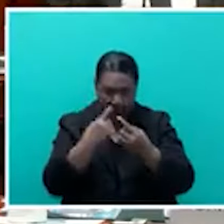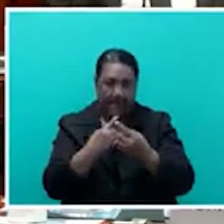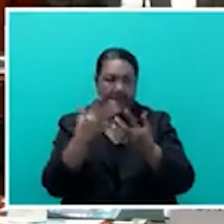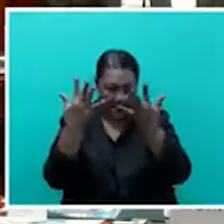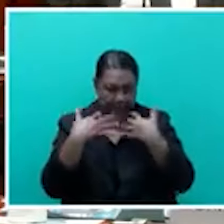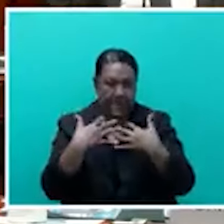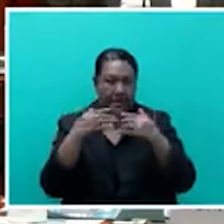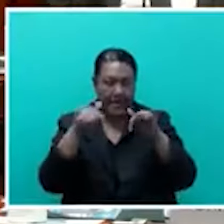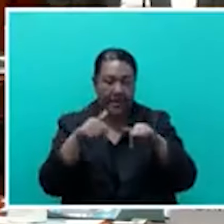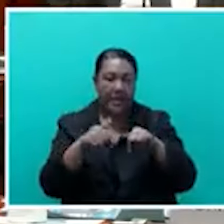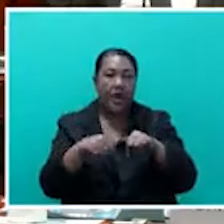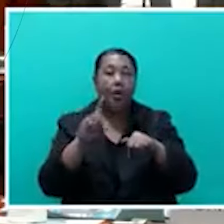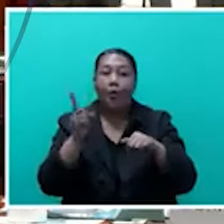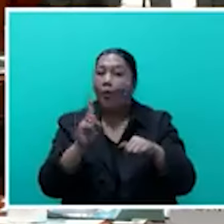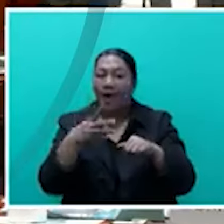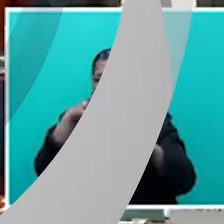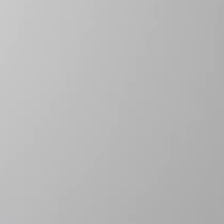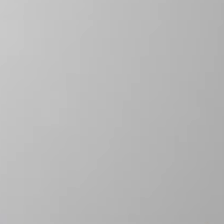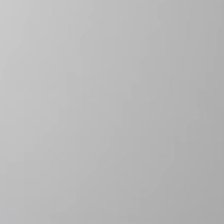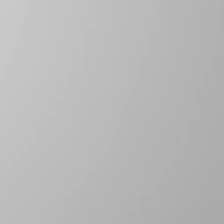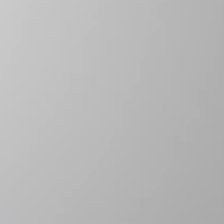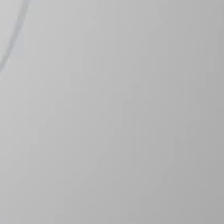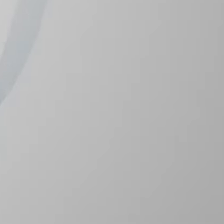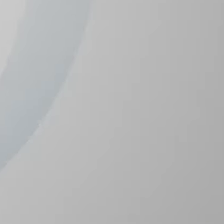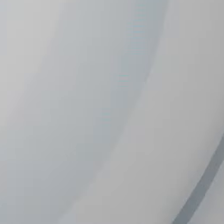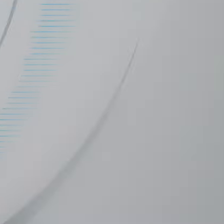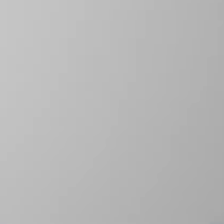us the expertise that they have and help build our country. We'll in minutes. We'll see you in next We'll you. We'll week. Transcribed